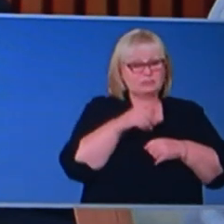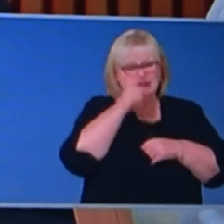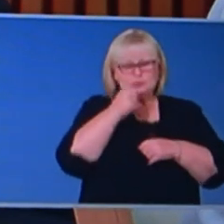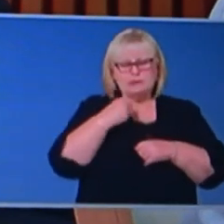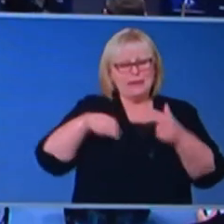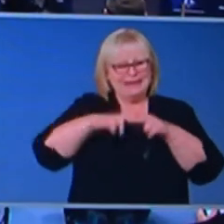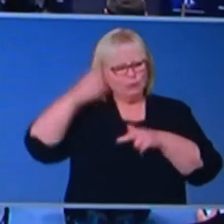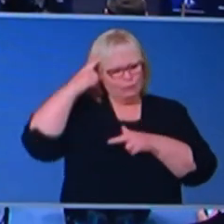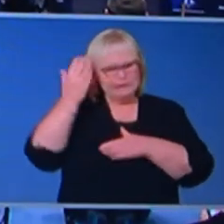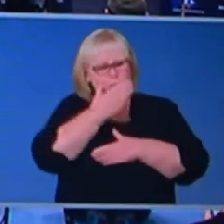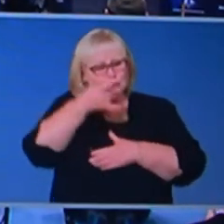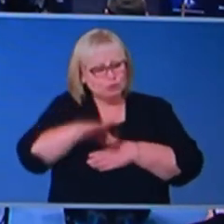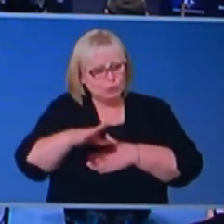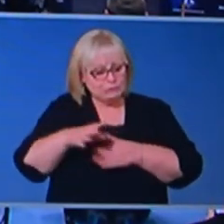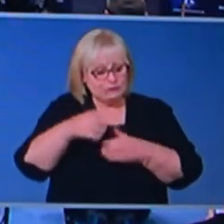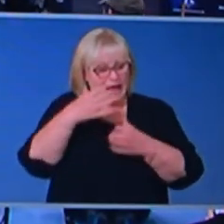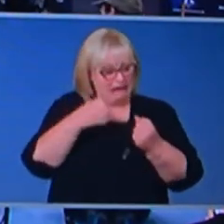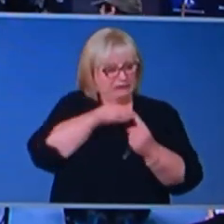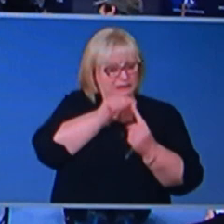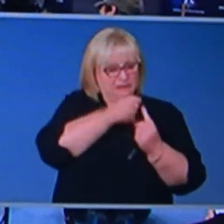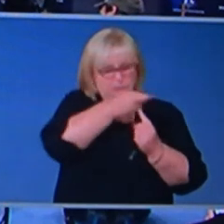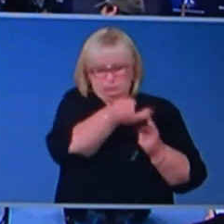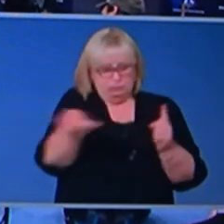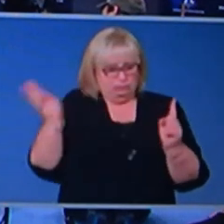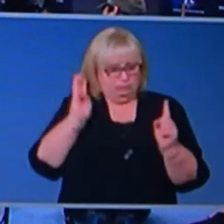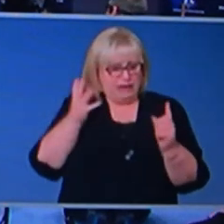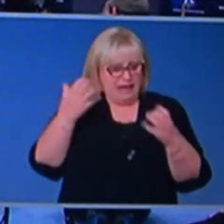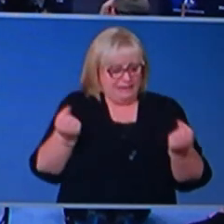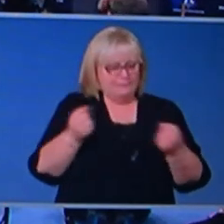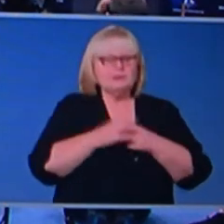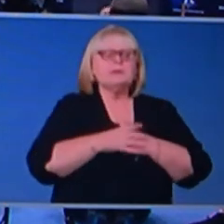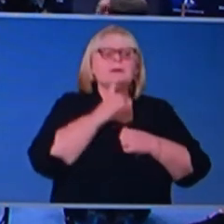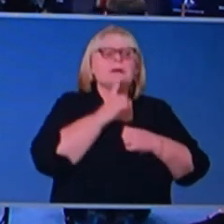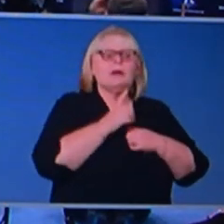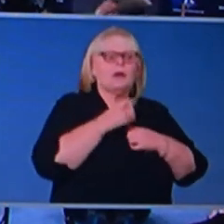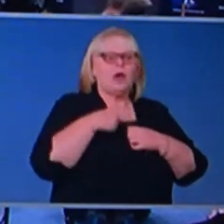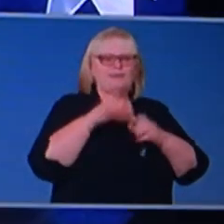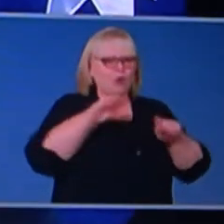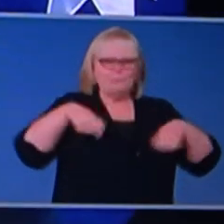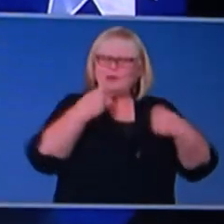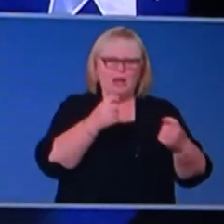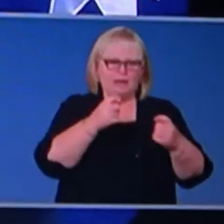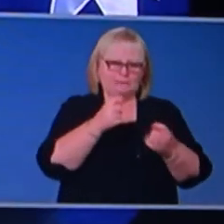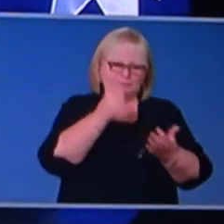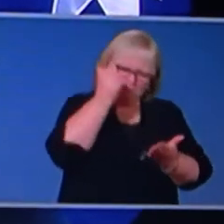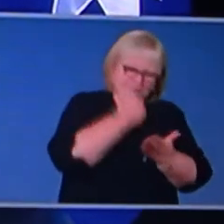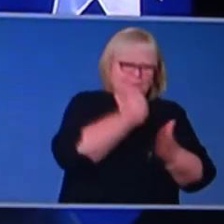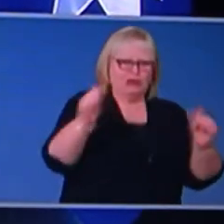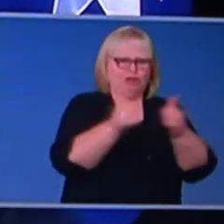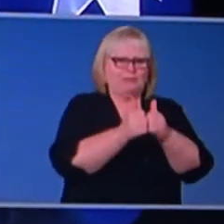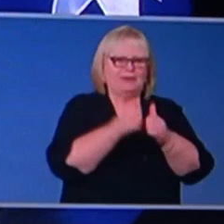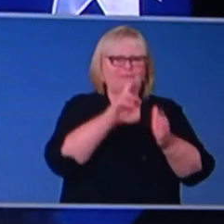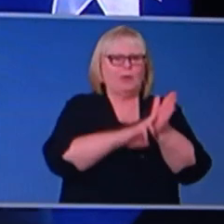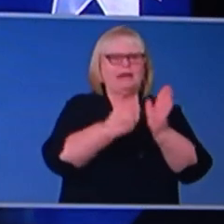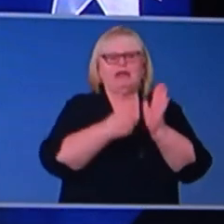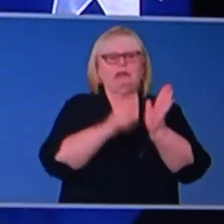Okay. Well, no, those authorities have not been provided and, and the national cabinet has not provided that endorsement, nor is it for the national